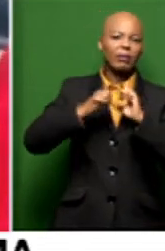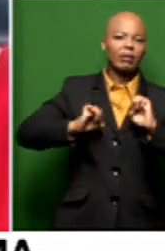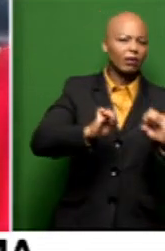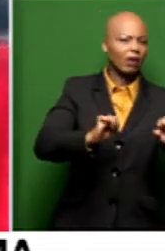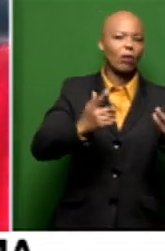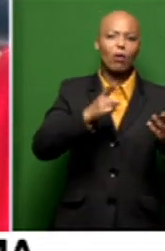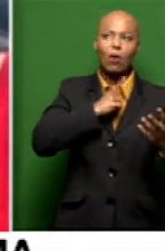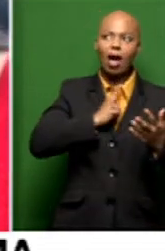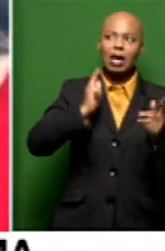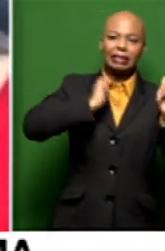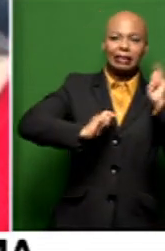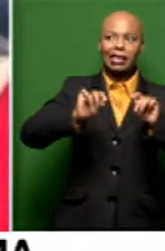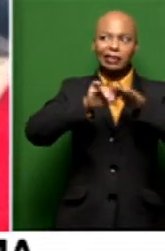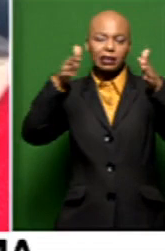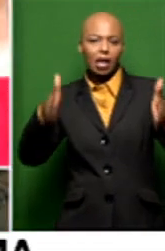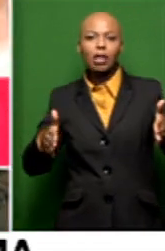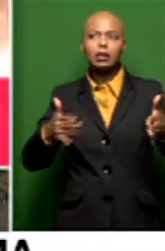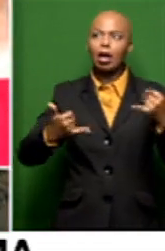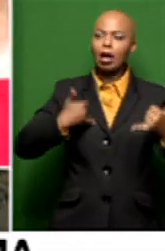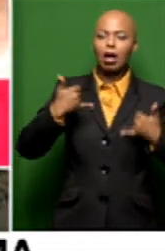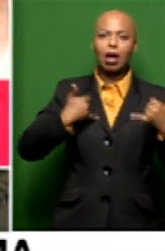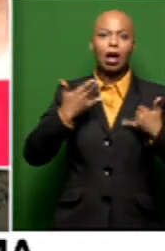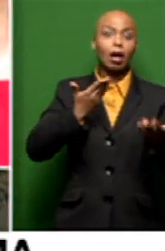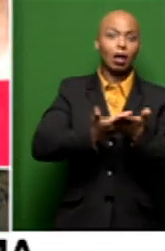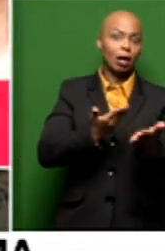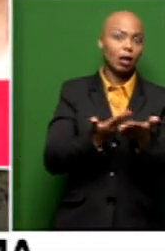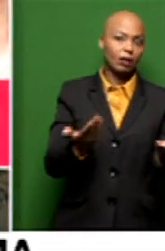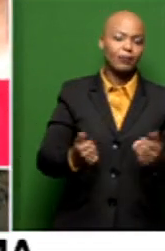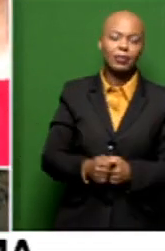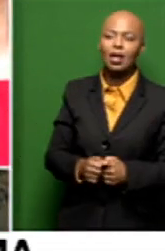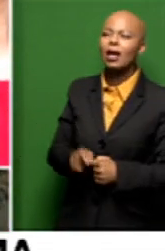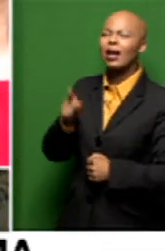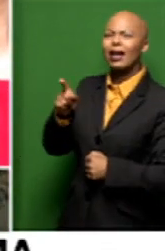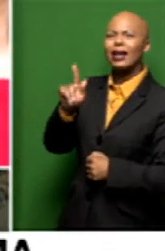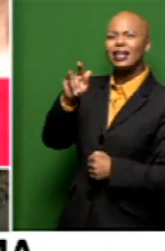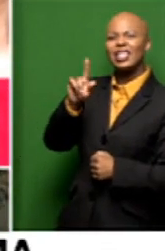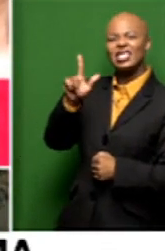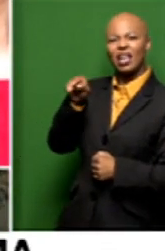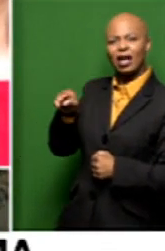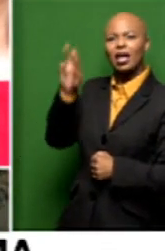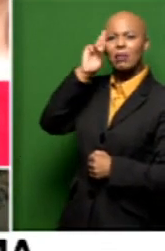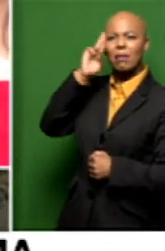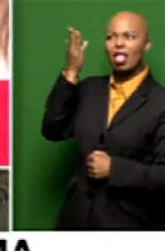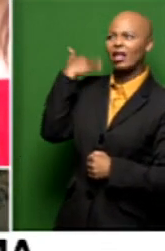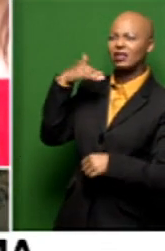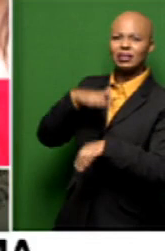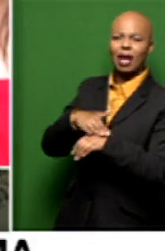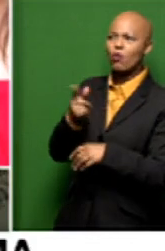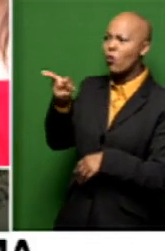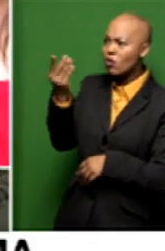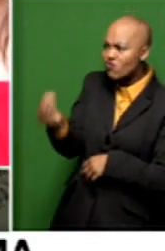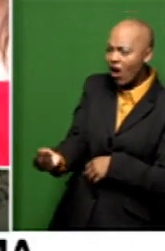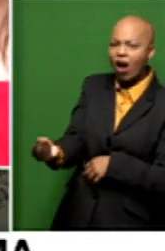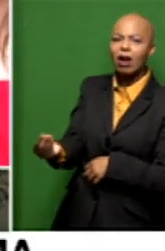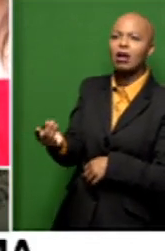amazing stage. Now, Liesl, do you remember some of the actors that you had seen at that time? I mean, you were younger